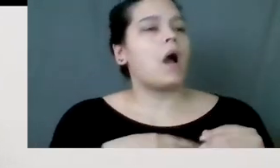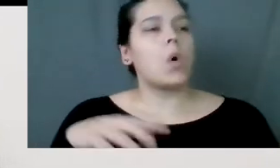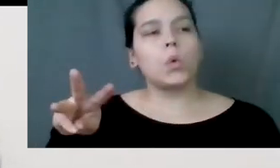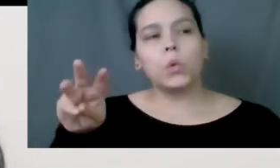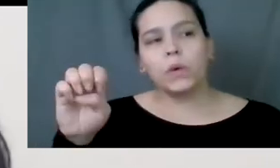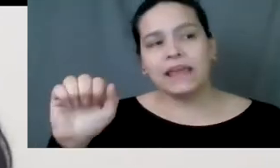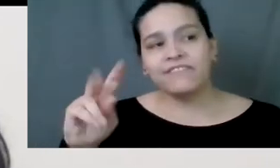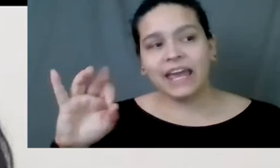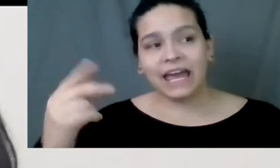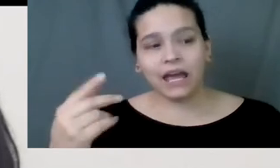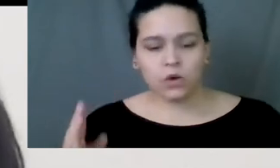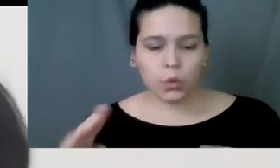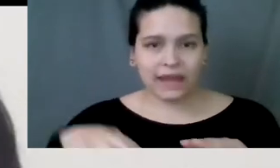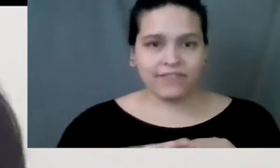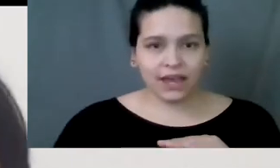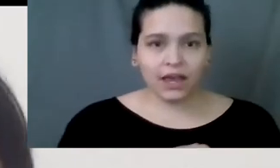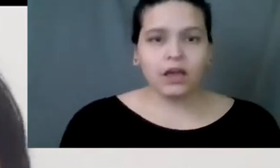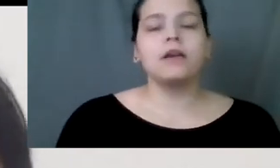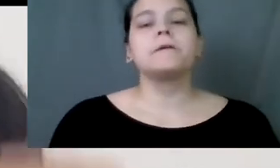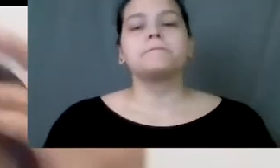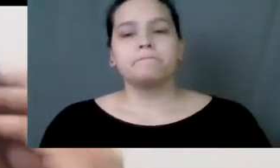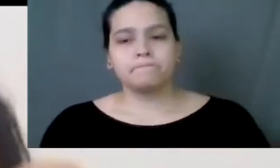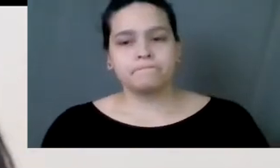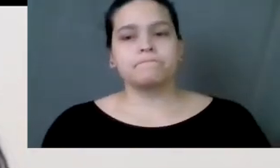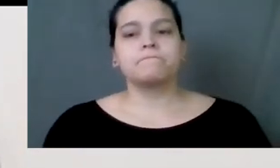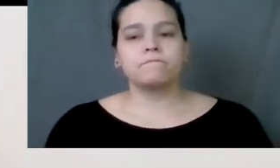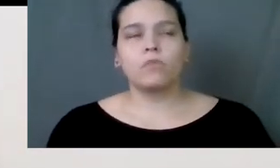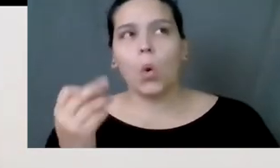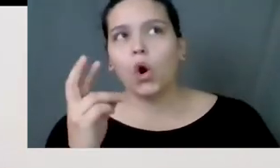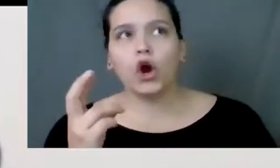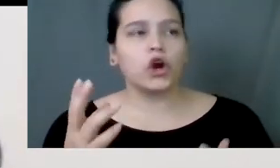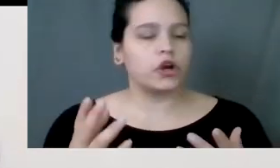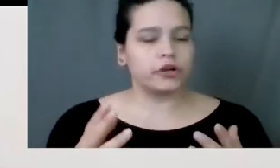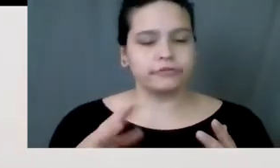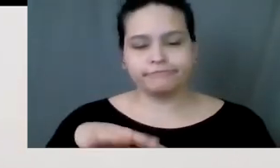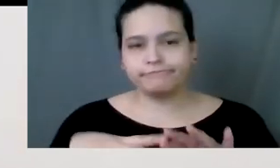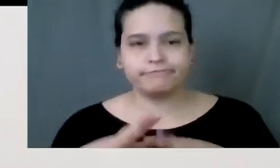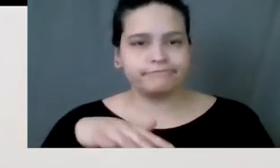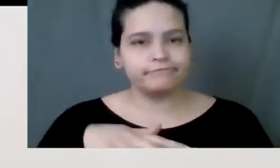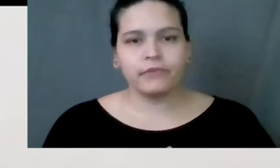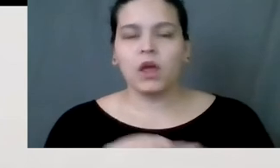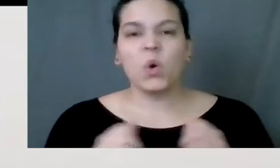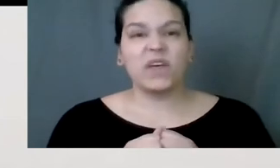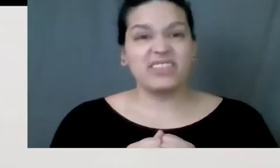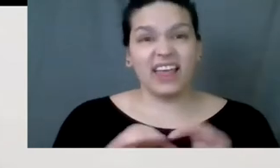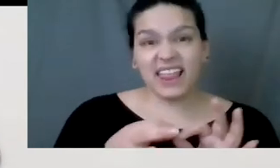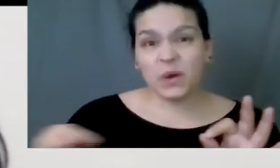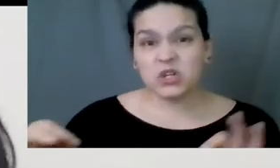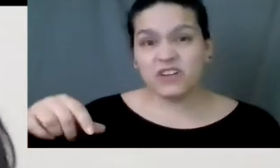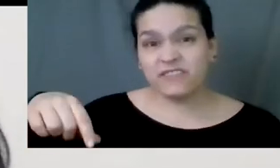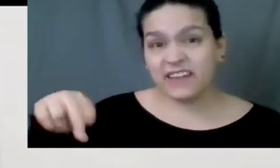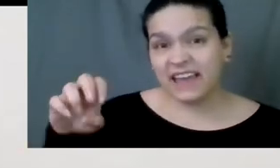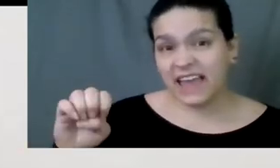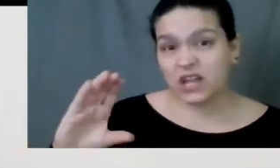weaving or in the language